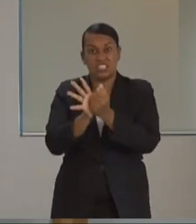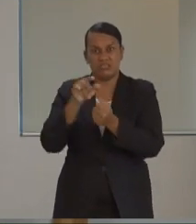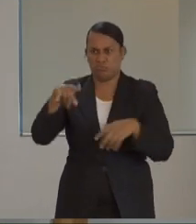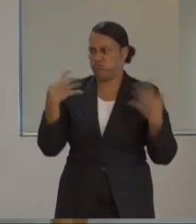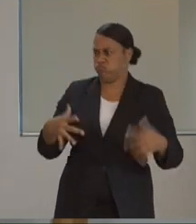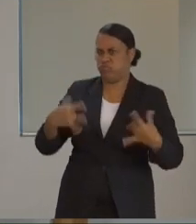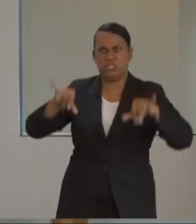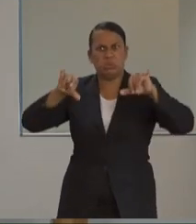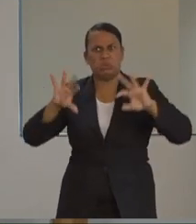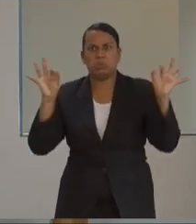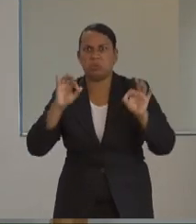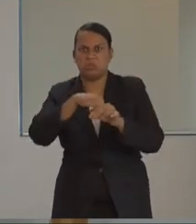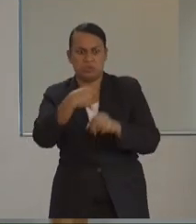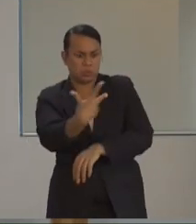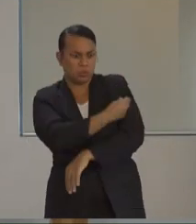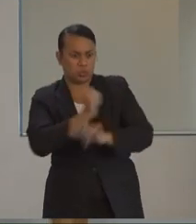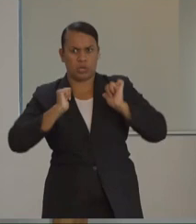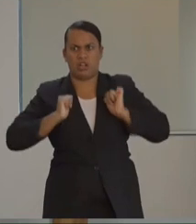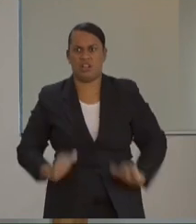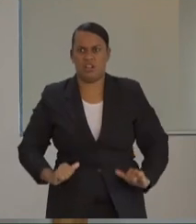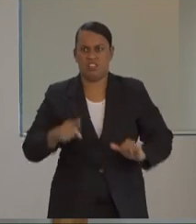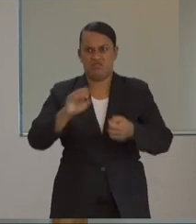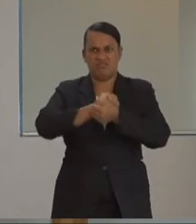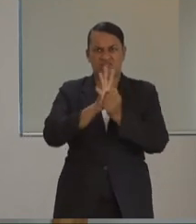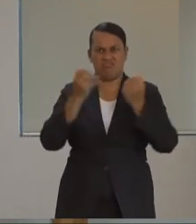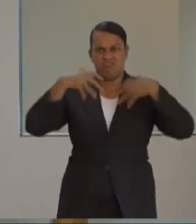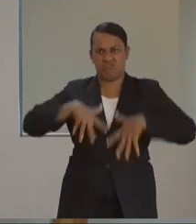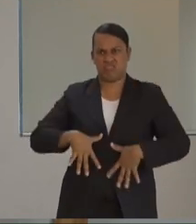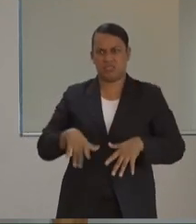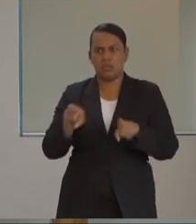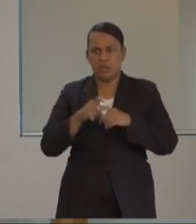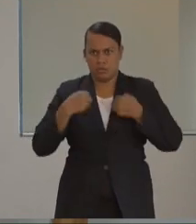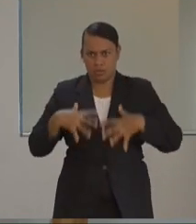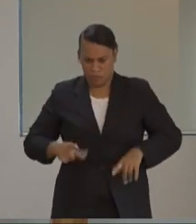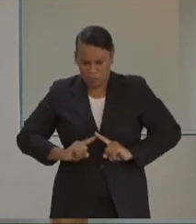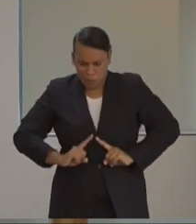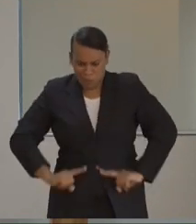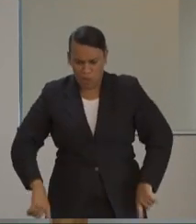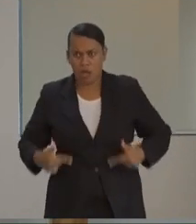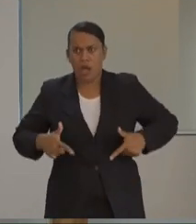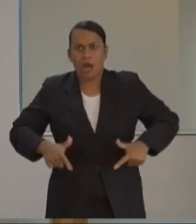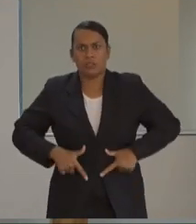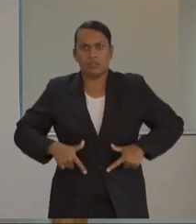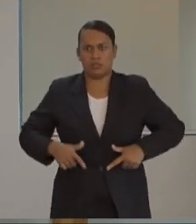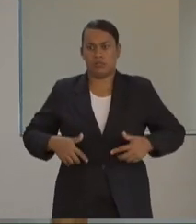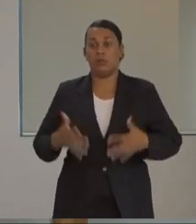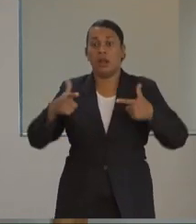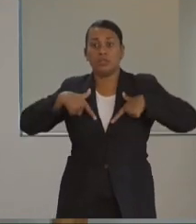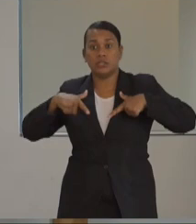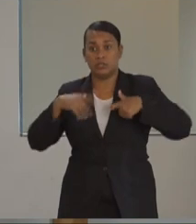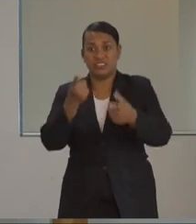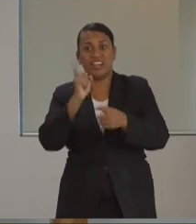they rapidly destroy the aerodigestive tract, especially the lungs, because they lodge in the back of the airway and they go down. What our